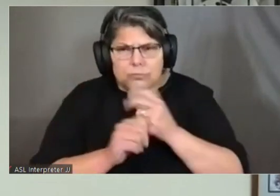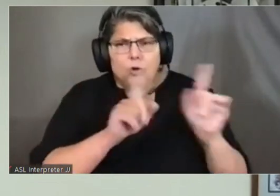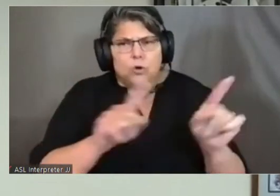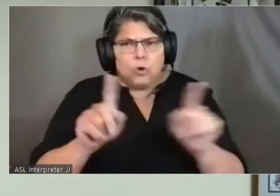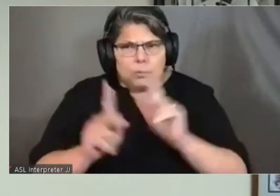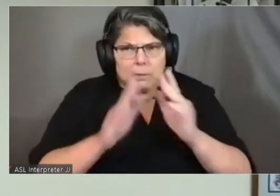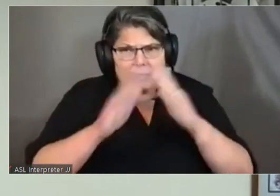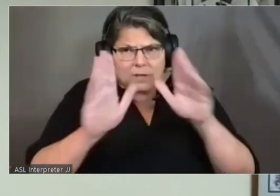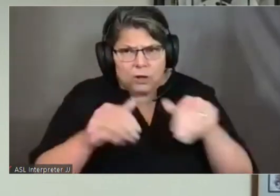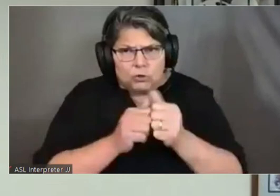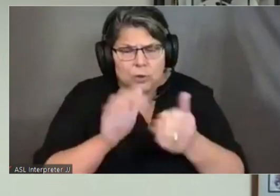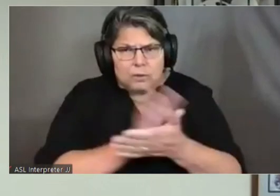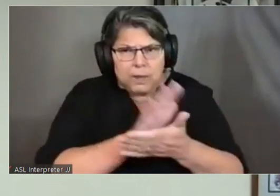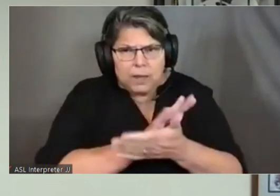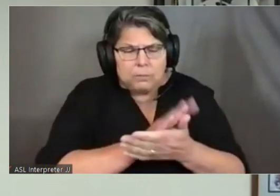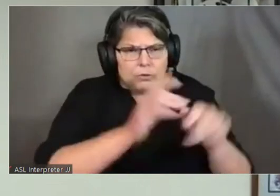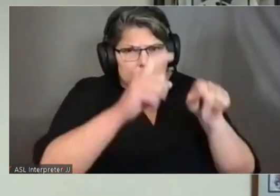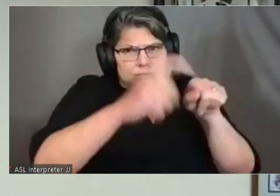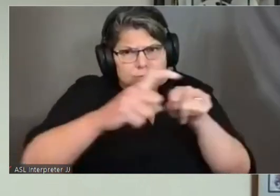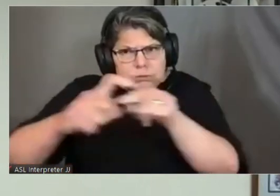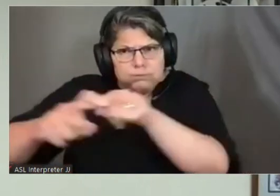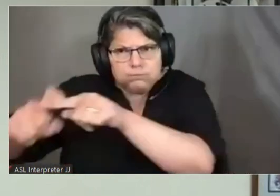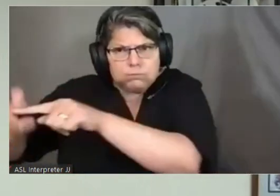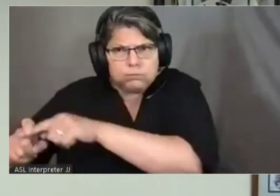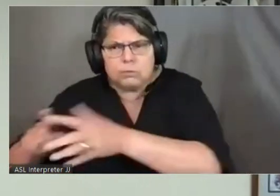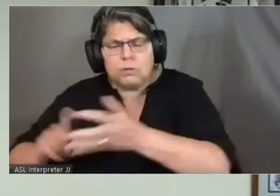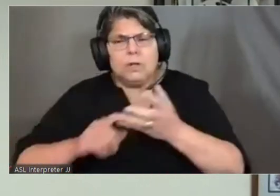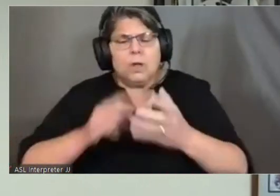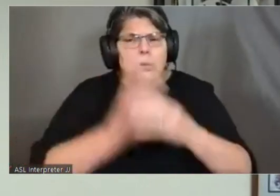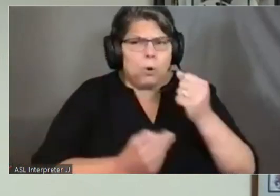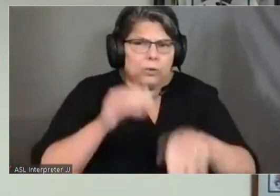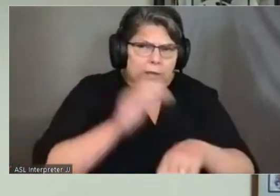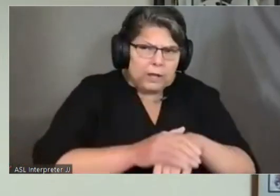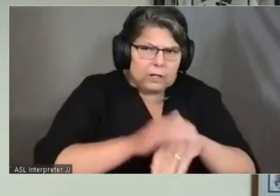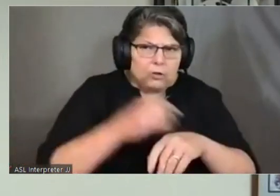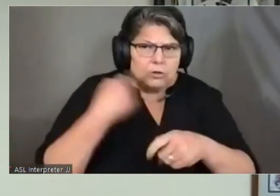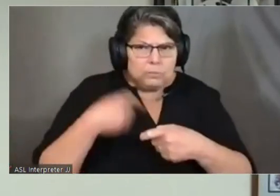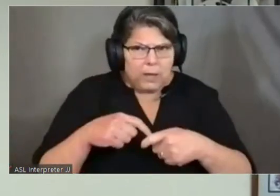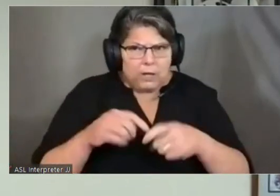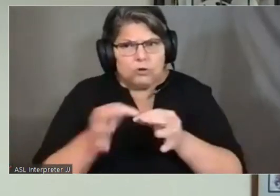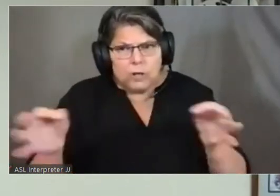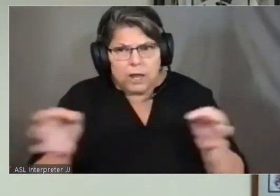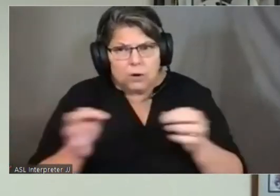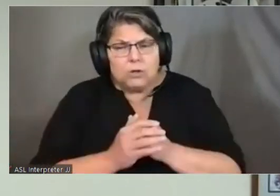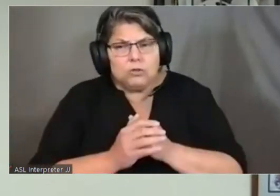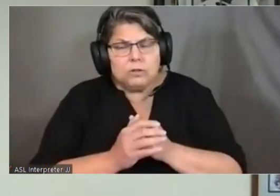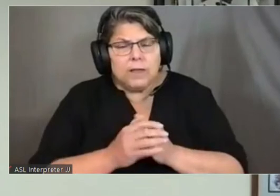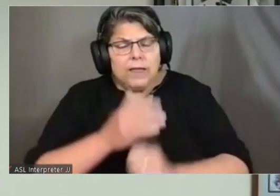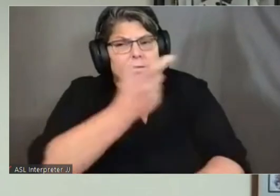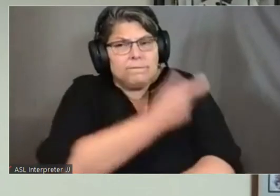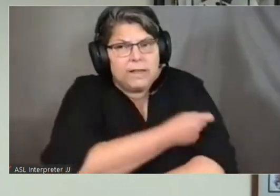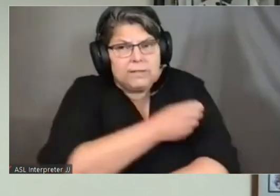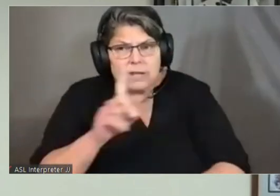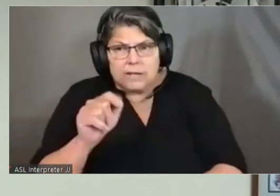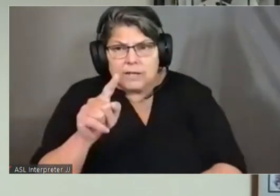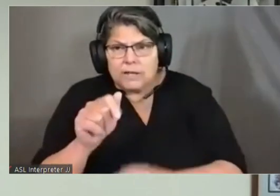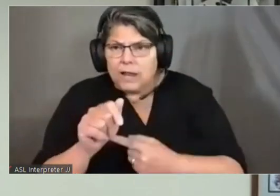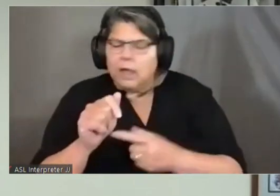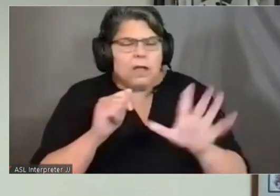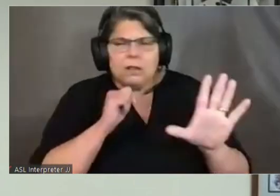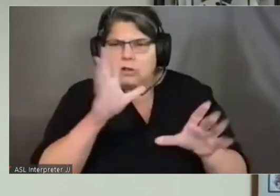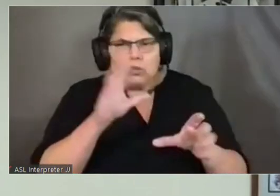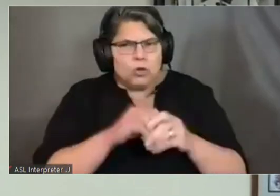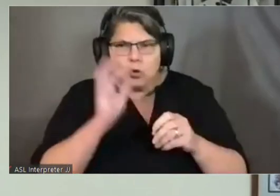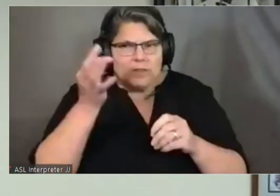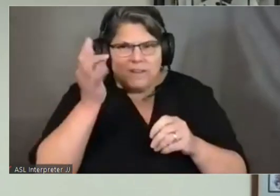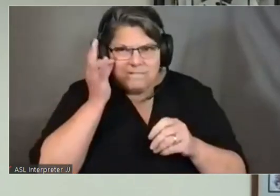etc. in English and Spanish. Vaccine data which does not include the federal government allotments to